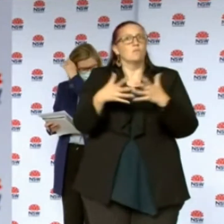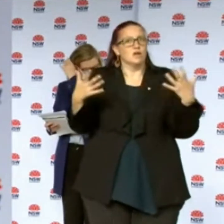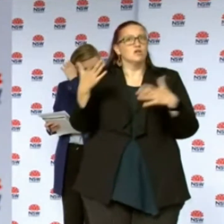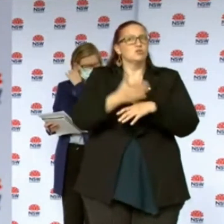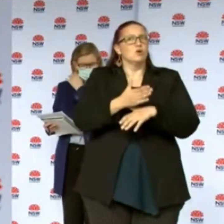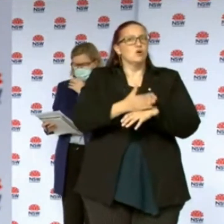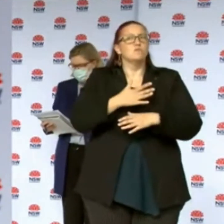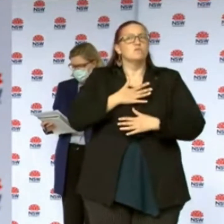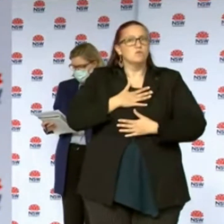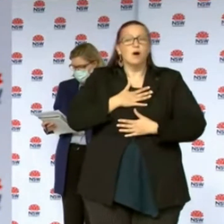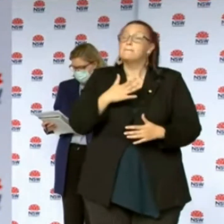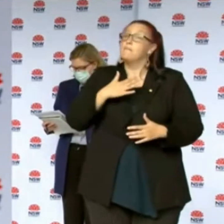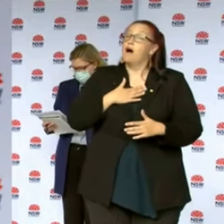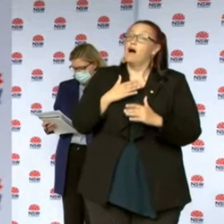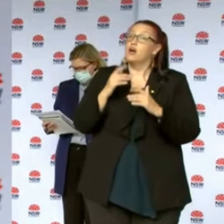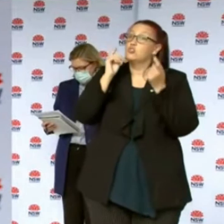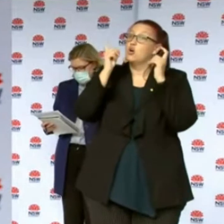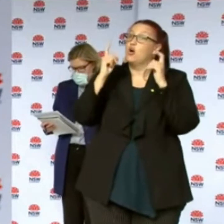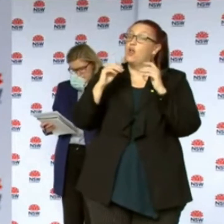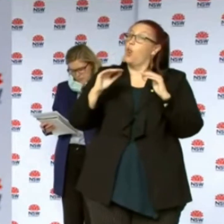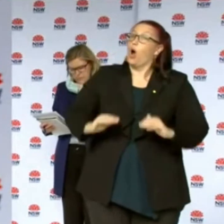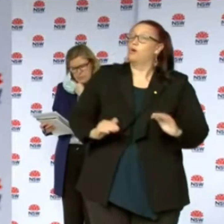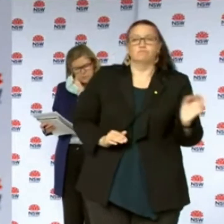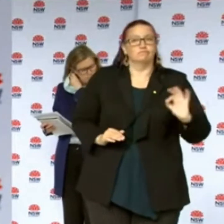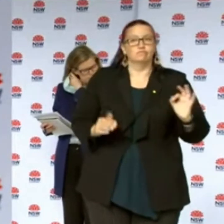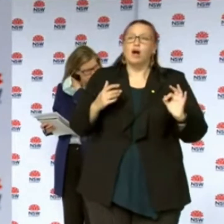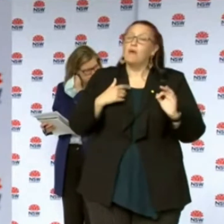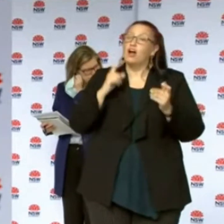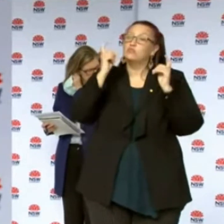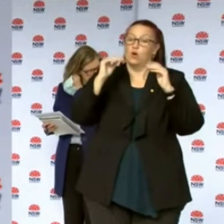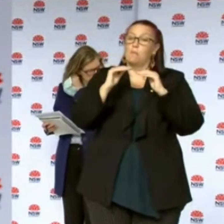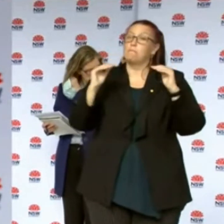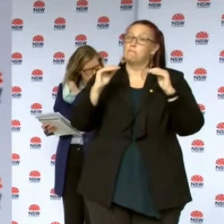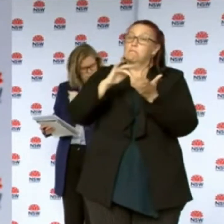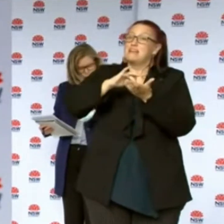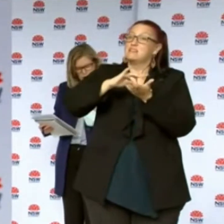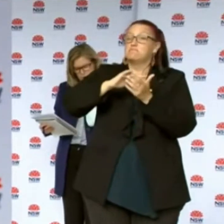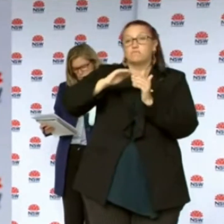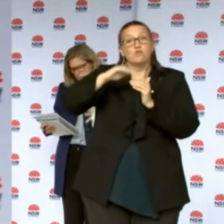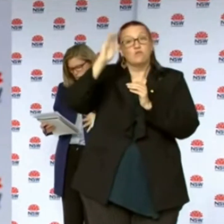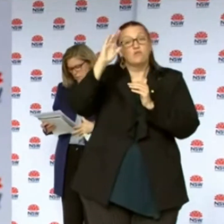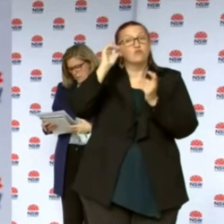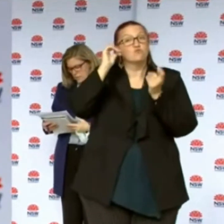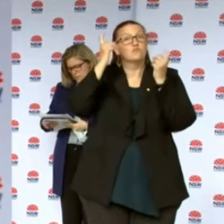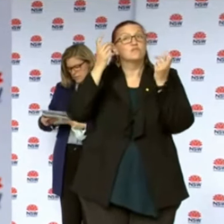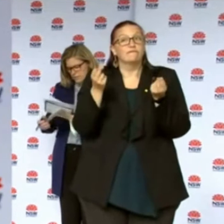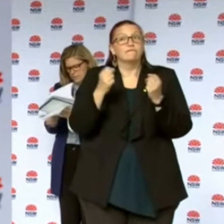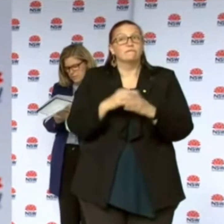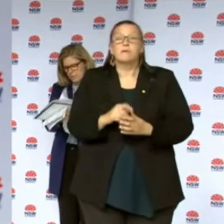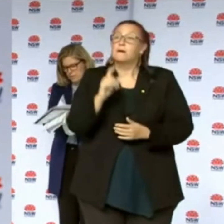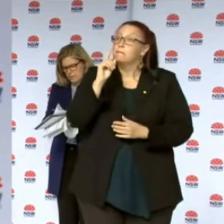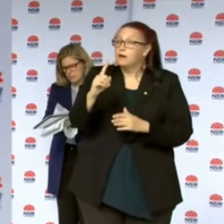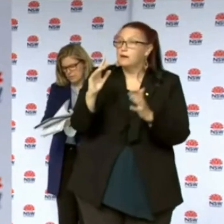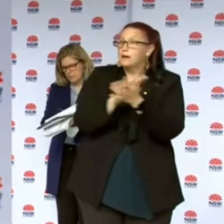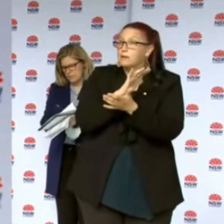medium to high across New South Wales but at the same time the couple of things that we're pleased about is that all the new